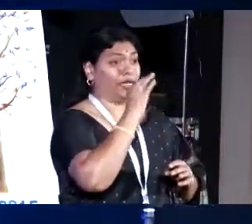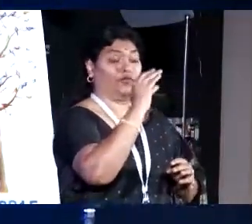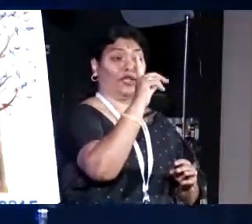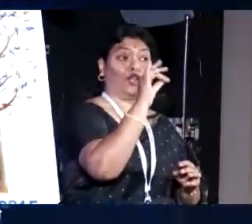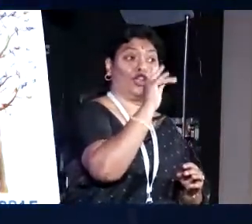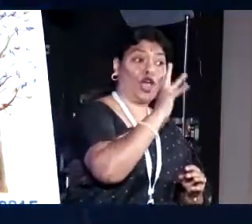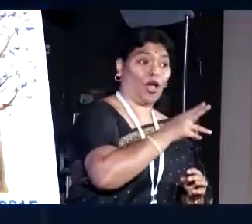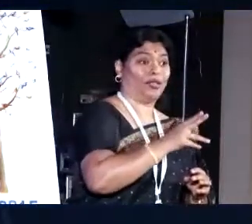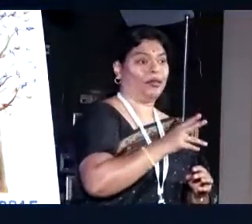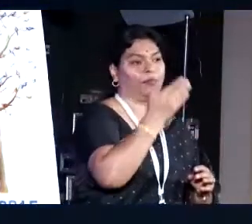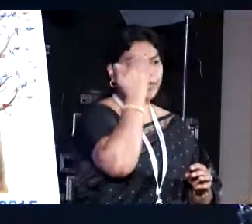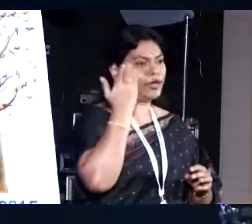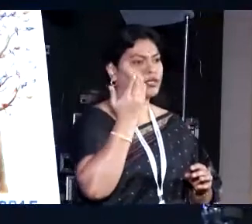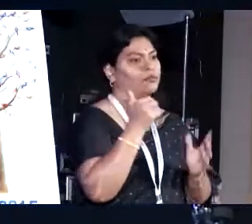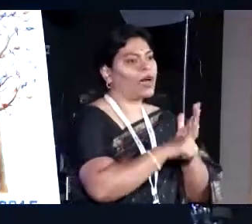dirt.